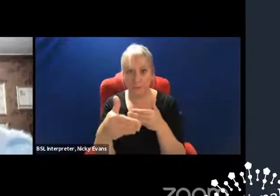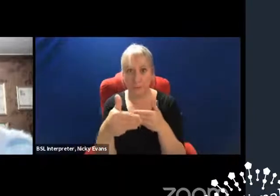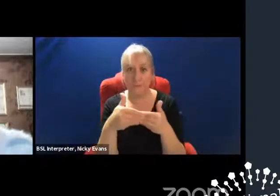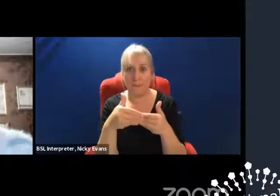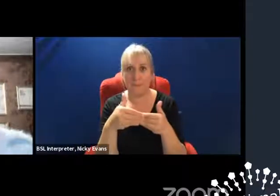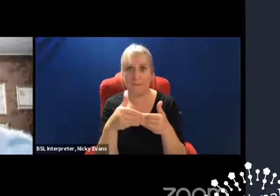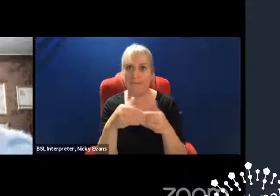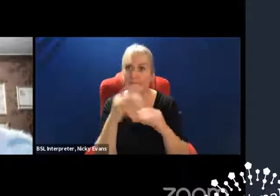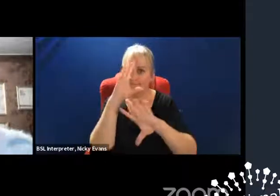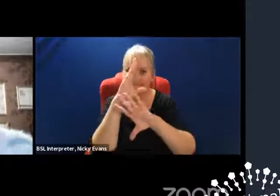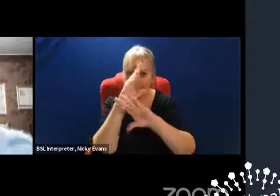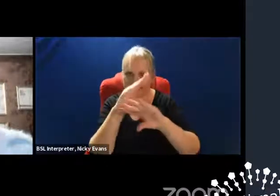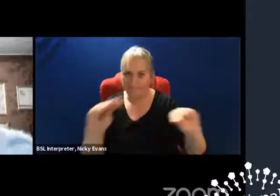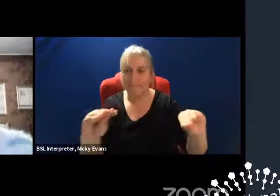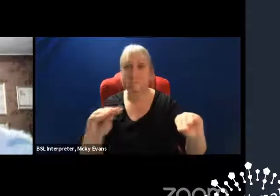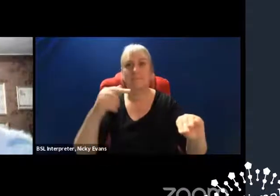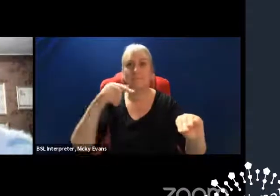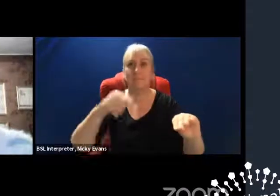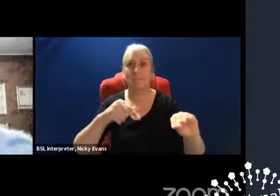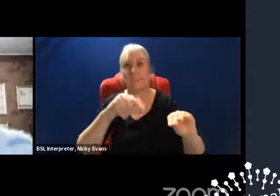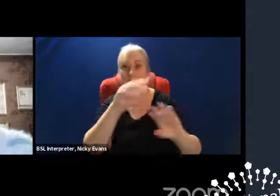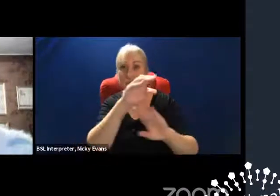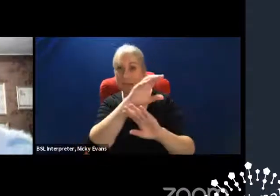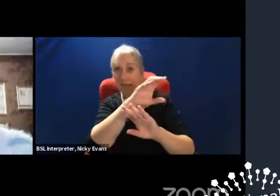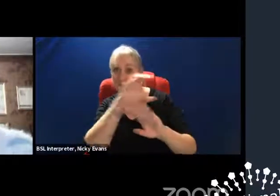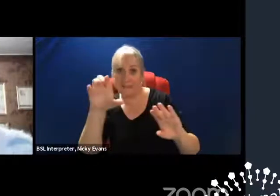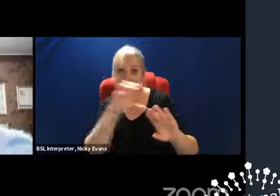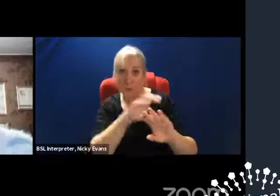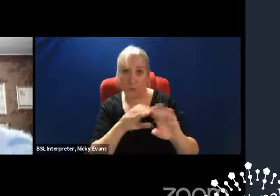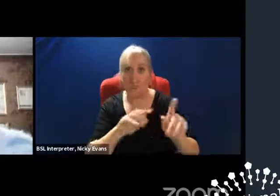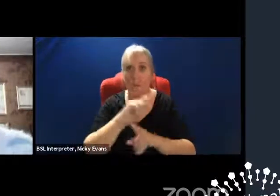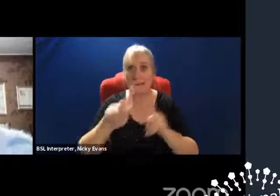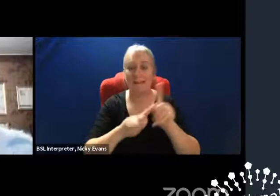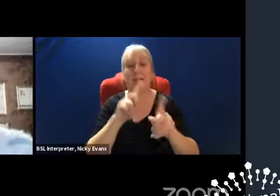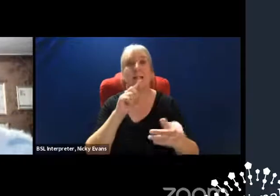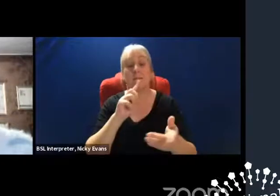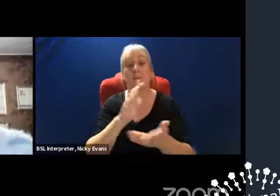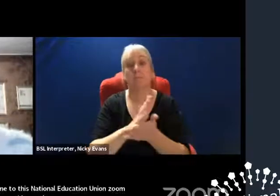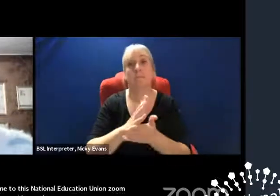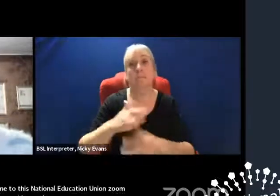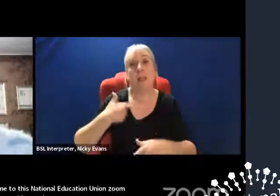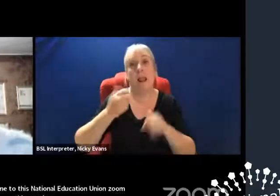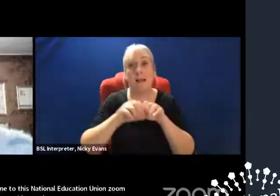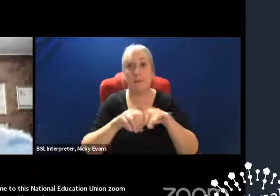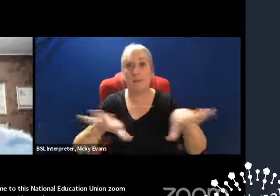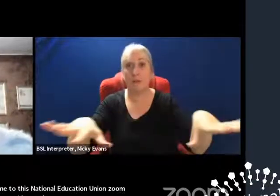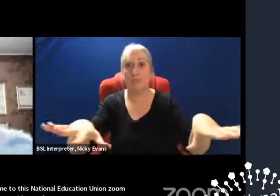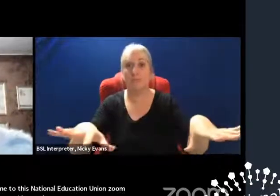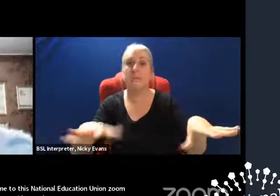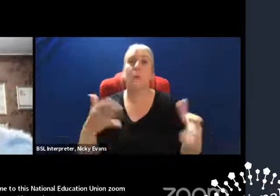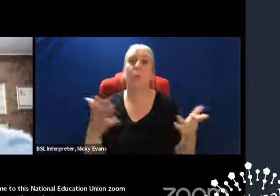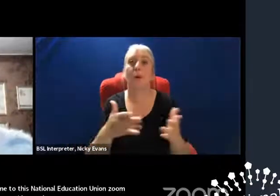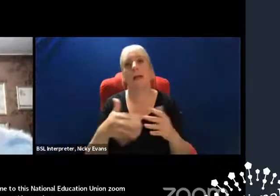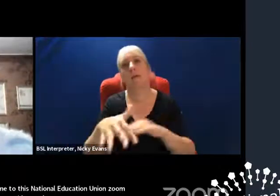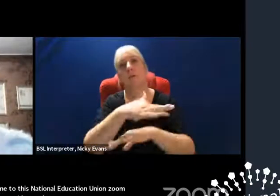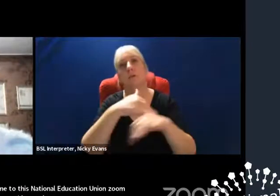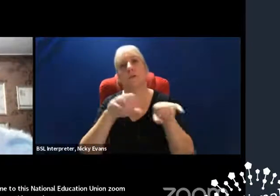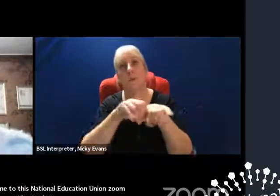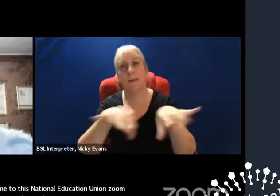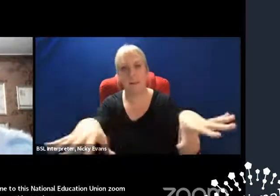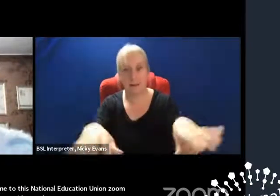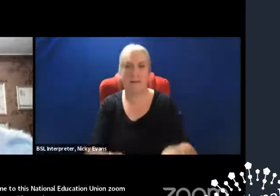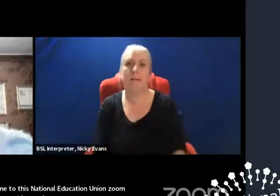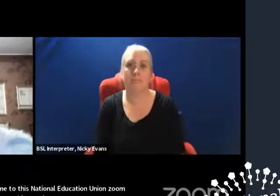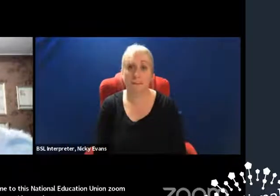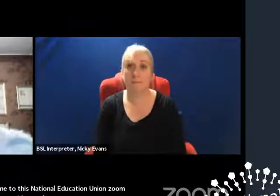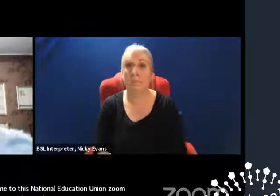This is just a reminder that this call is being live streamed on social media so that people are aware. We also have a